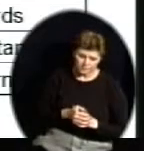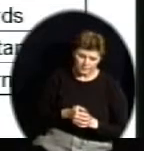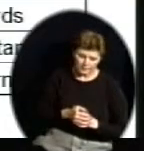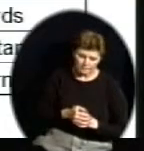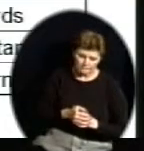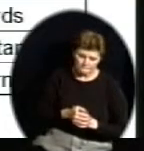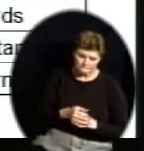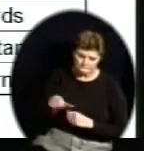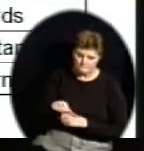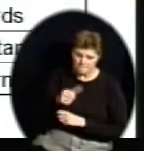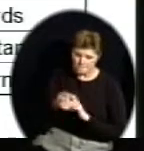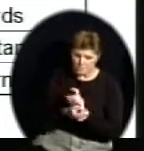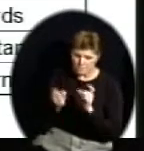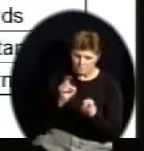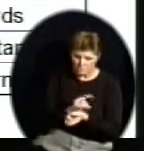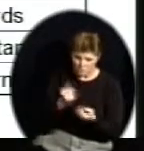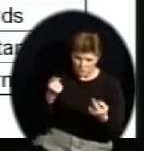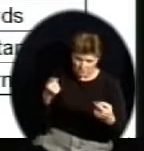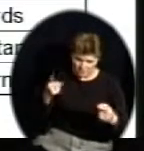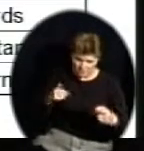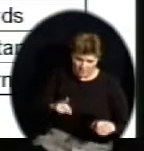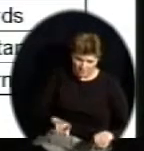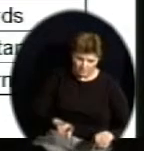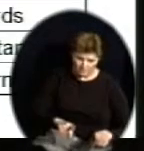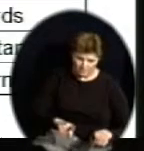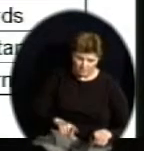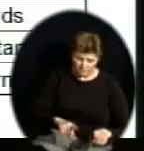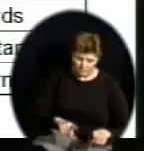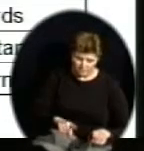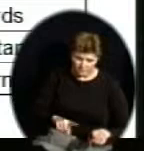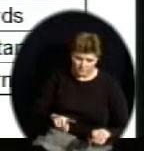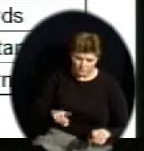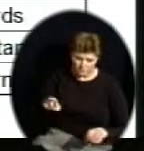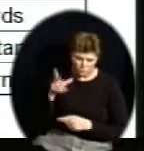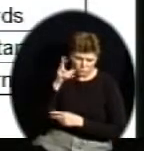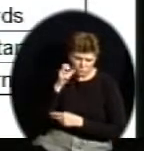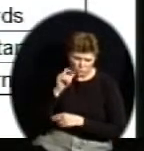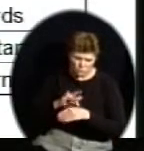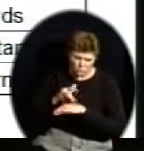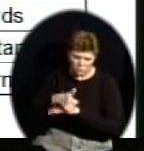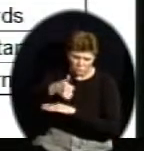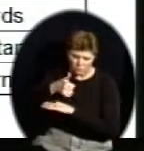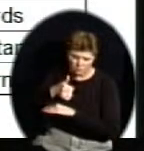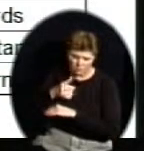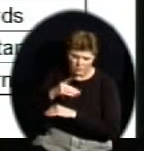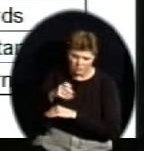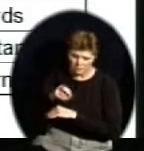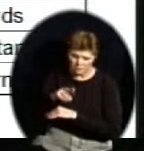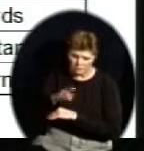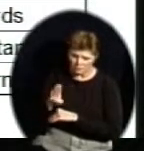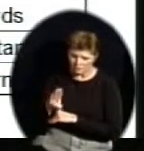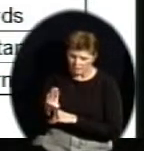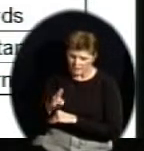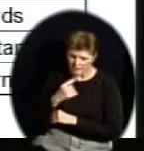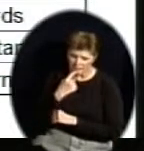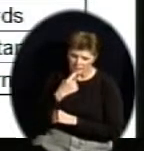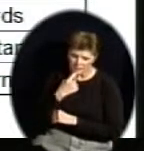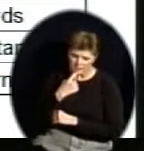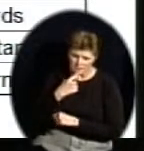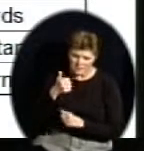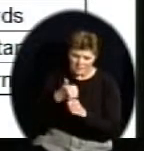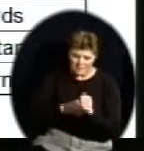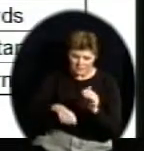that occurred were the performance bands, and earlier when you heard Dr. Banikowski say that states have now had to determine what proficient